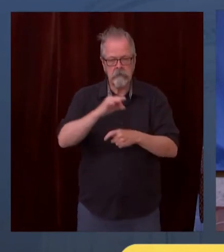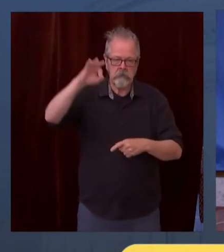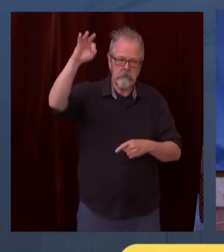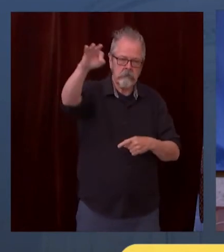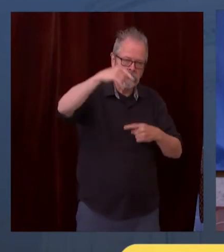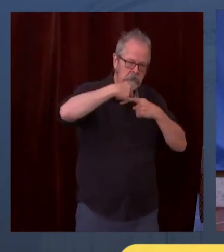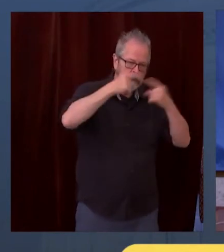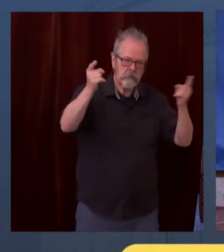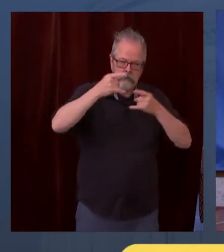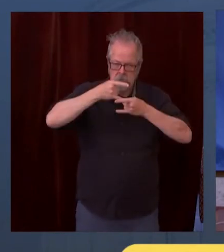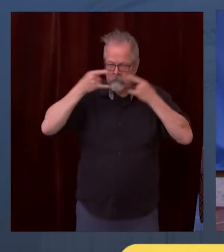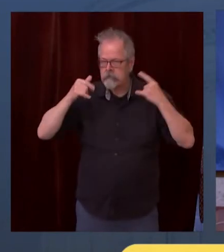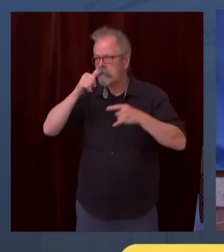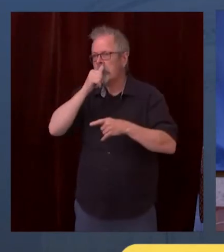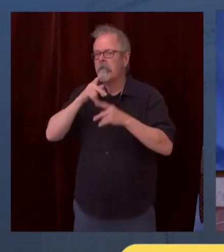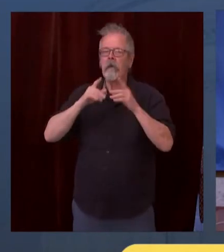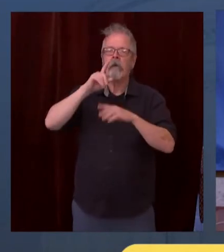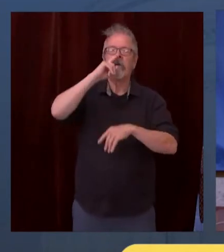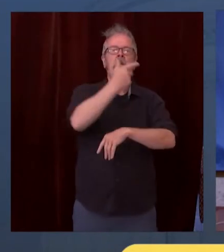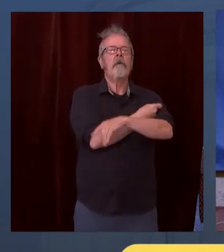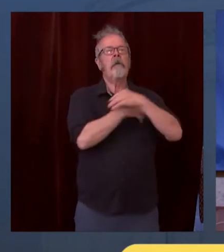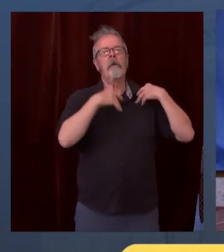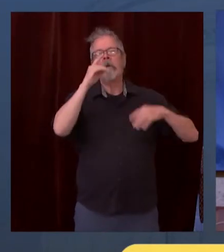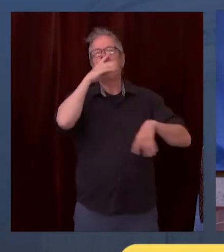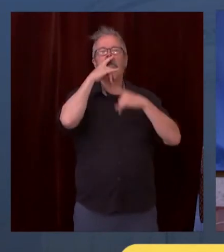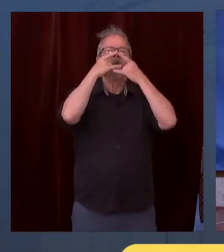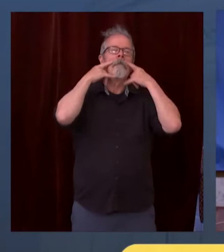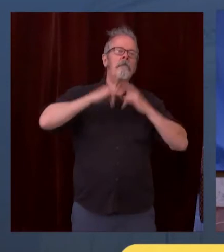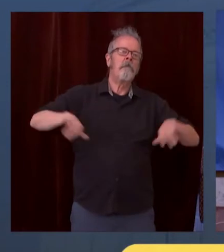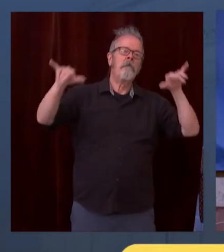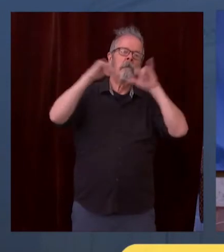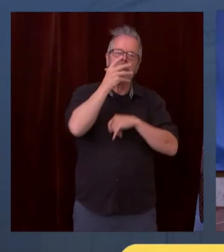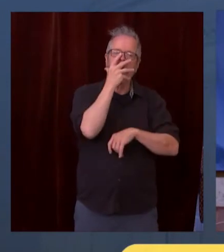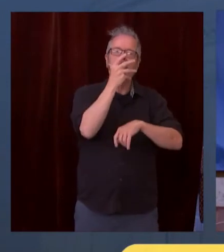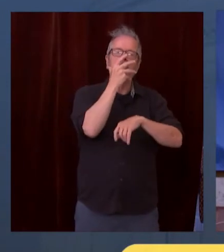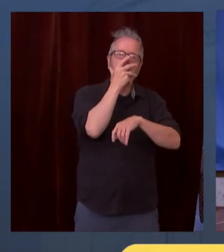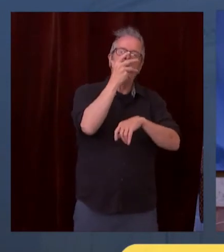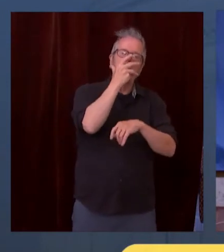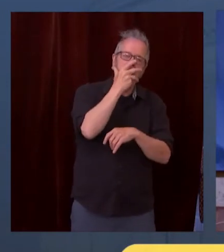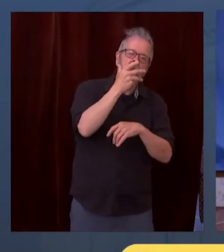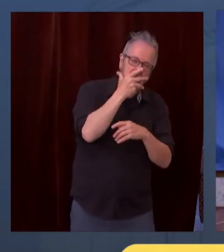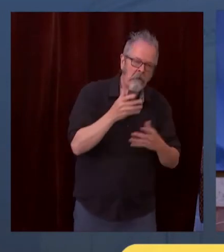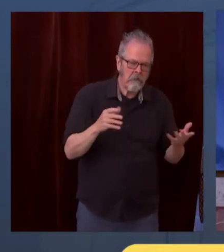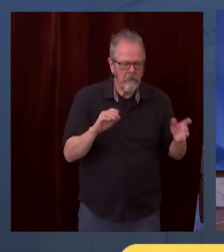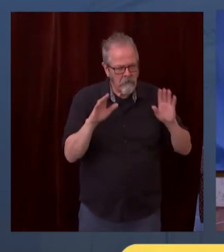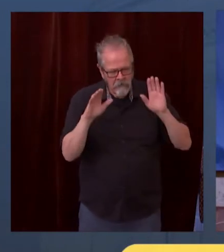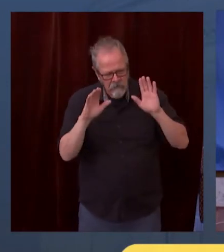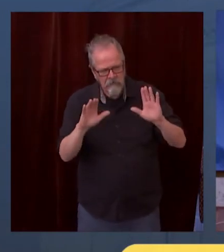millions. Well, the reason is there is a series of new variants of mutant strains